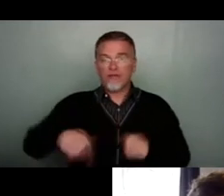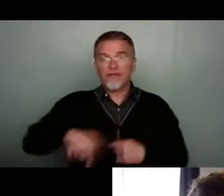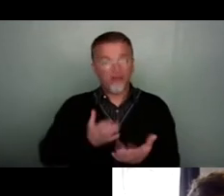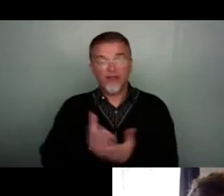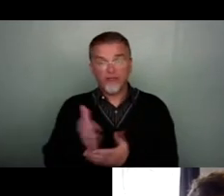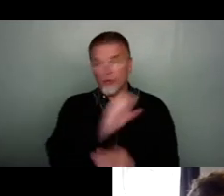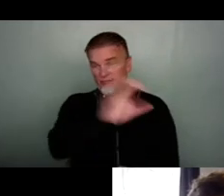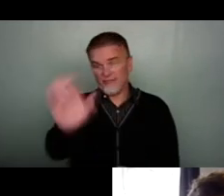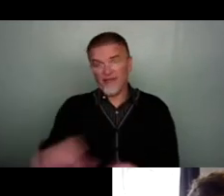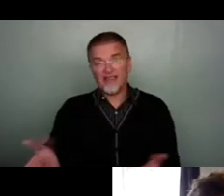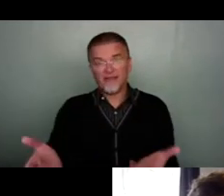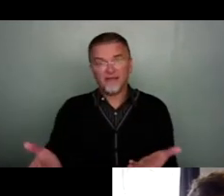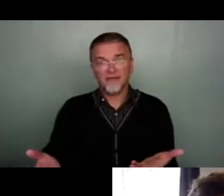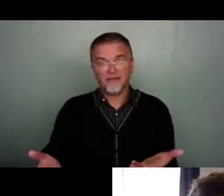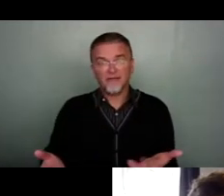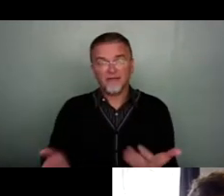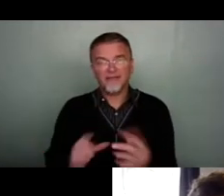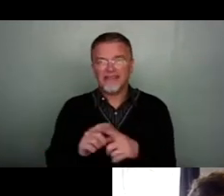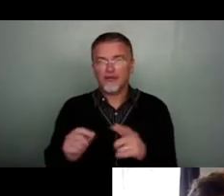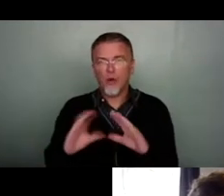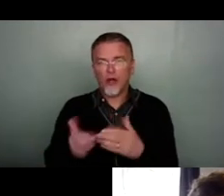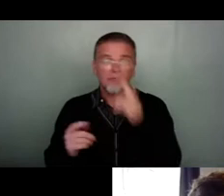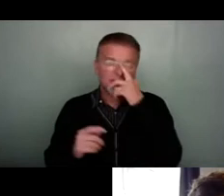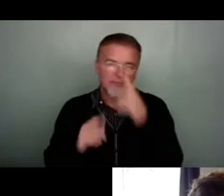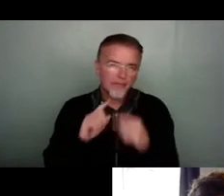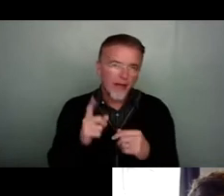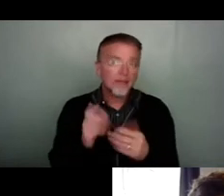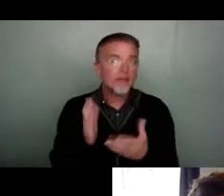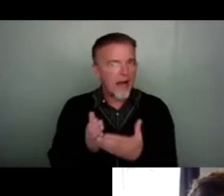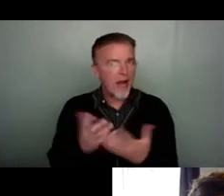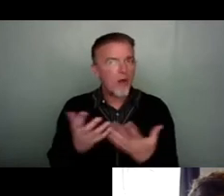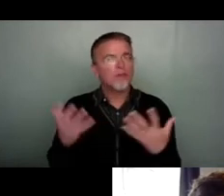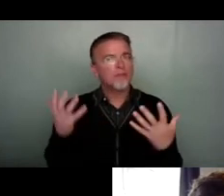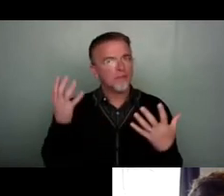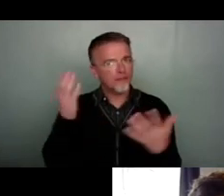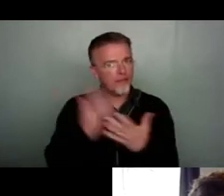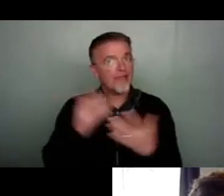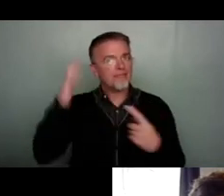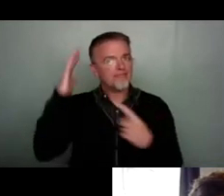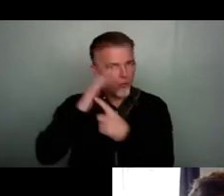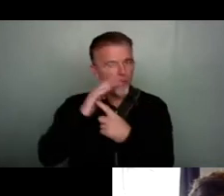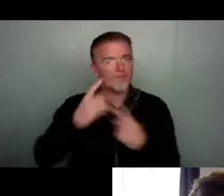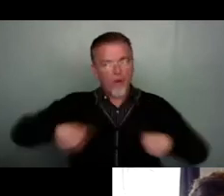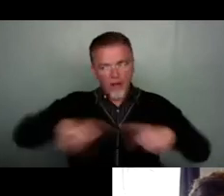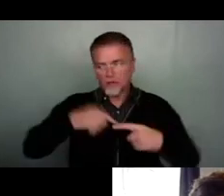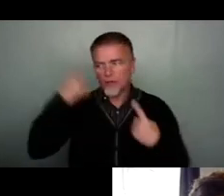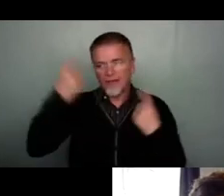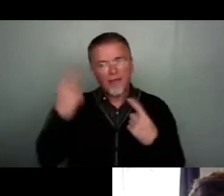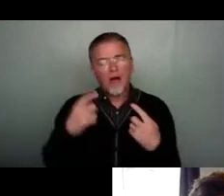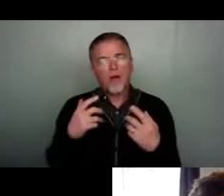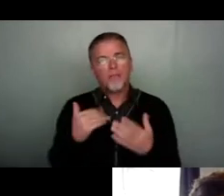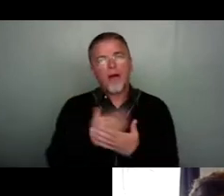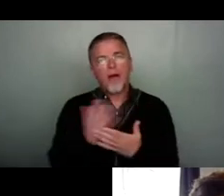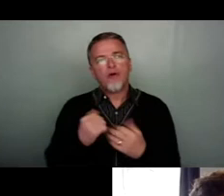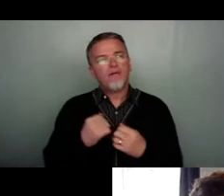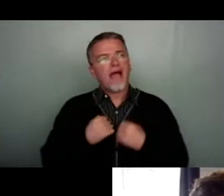this kind of digital world, but it's now really important for us to think about parts of our audiences